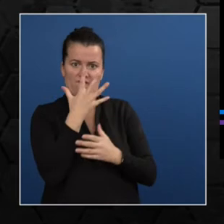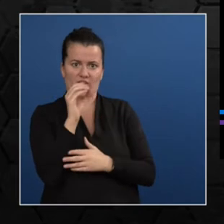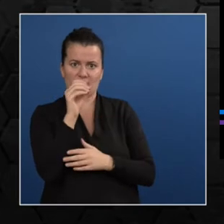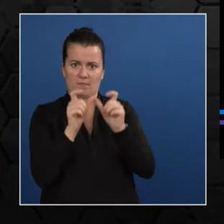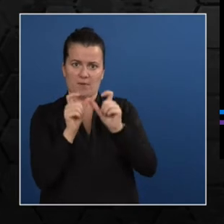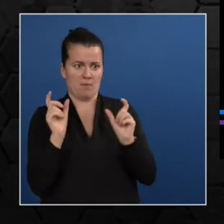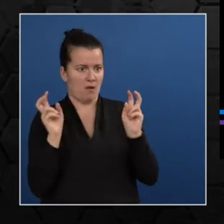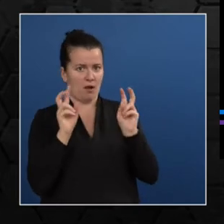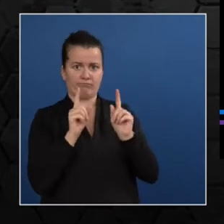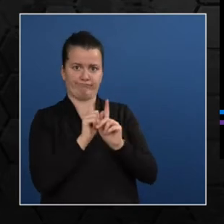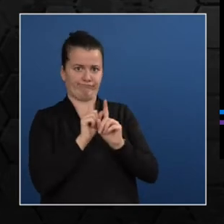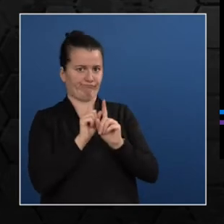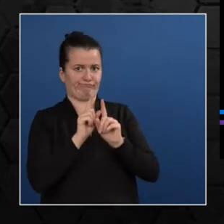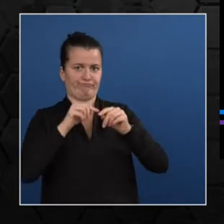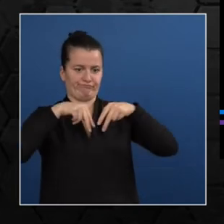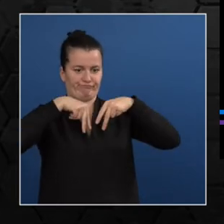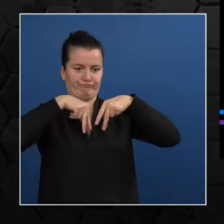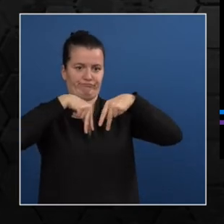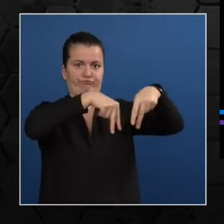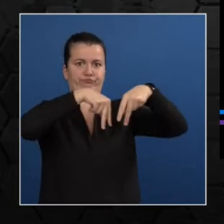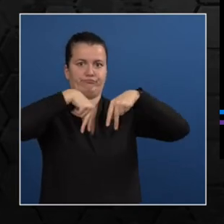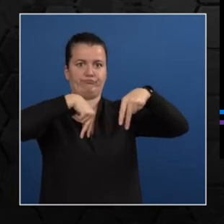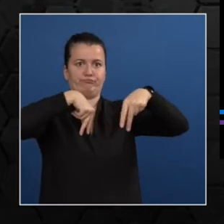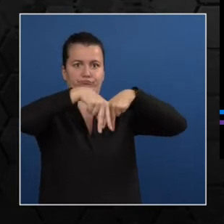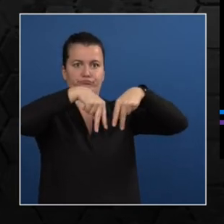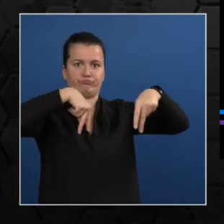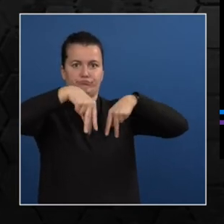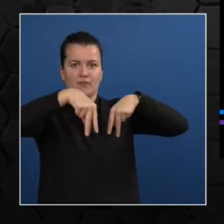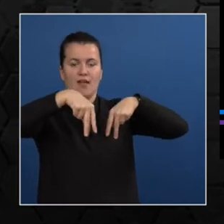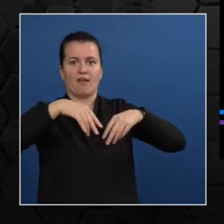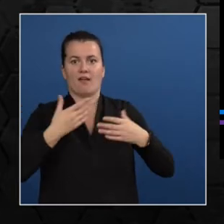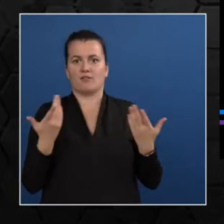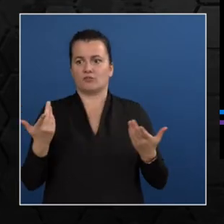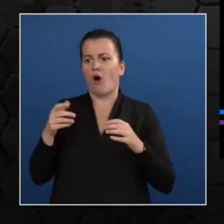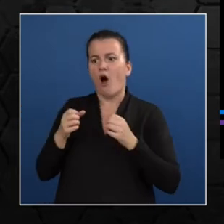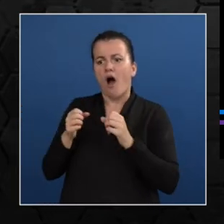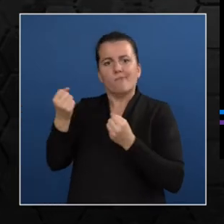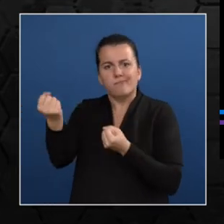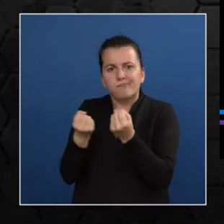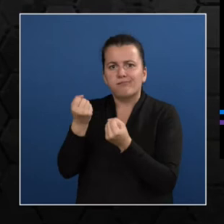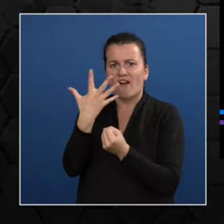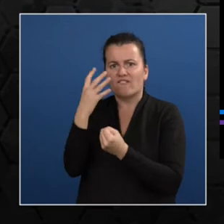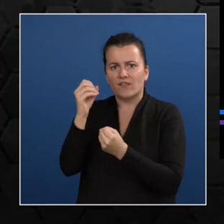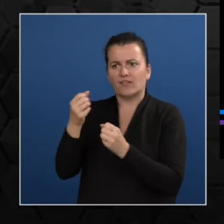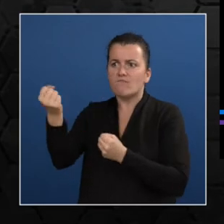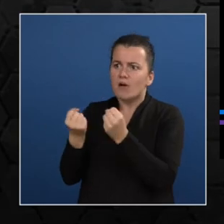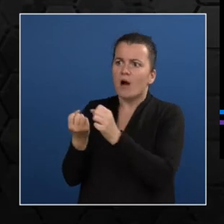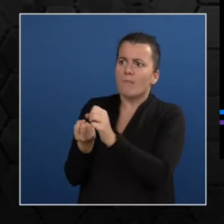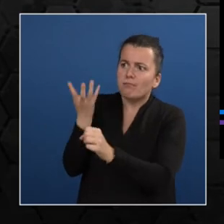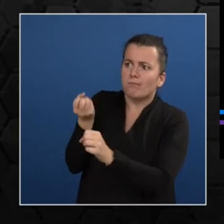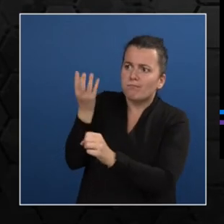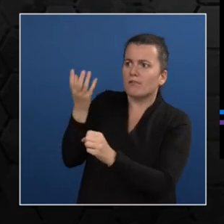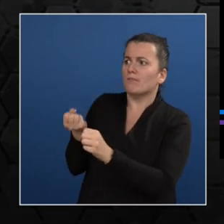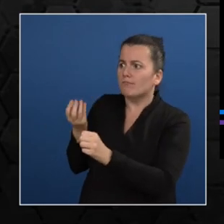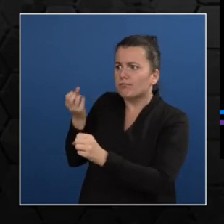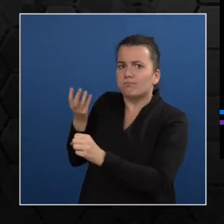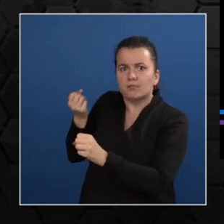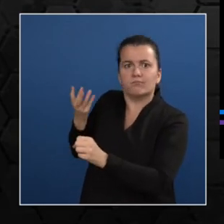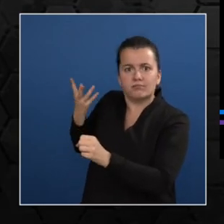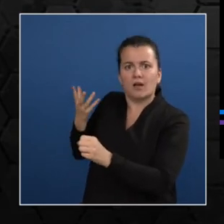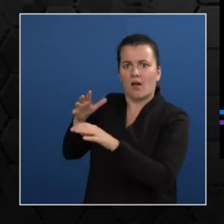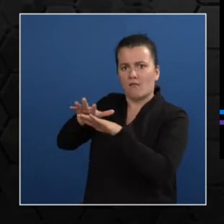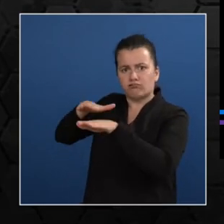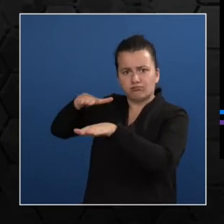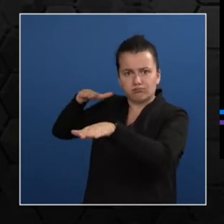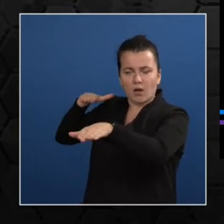50 private vehicles on the road, cutting down on harmful emissions. This also reduced the traffic congestion and increased the